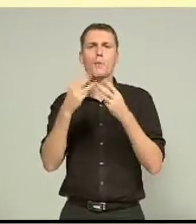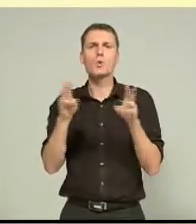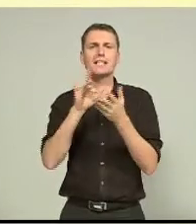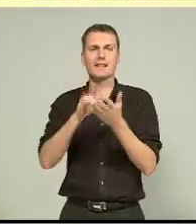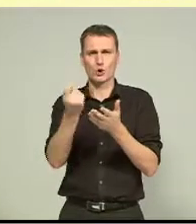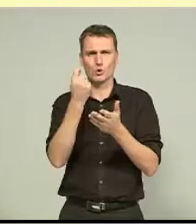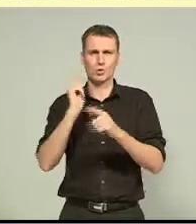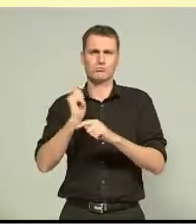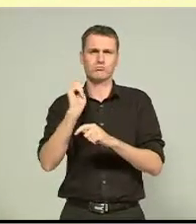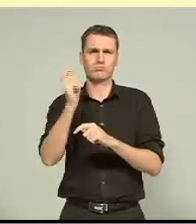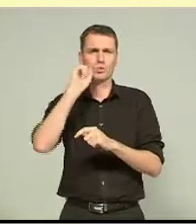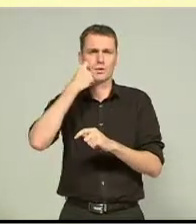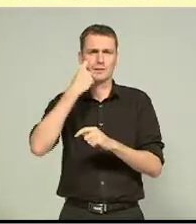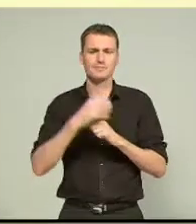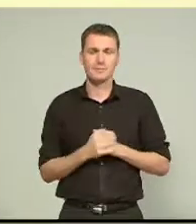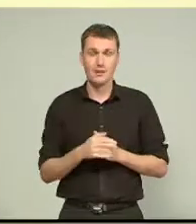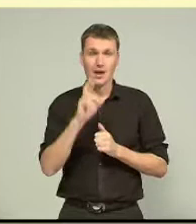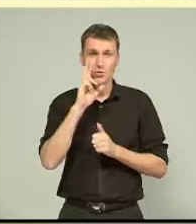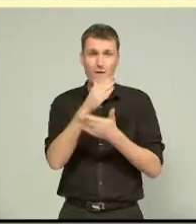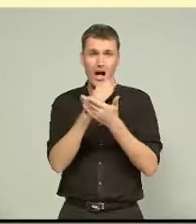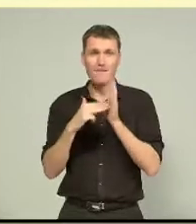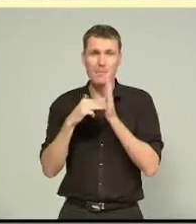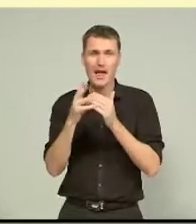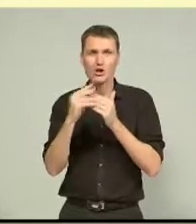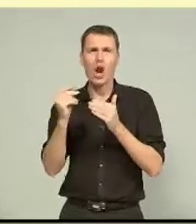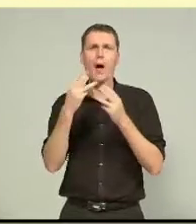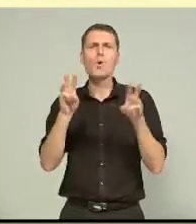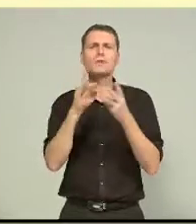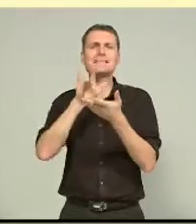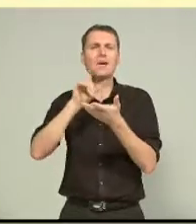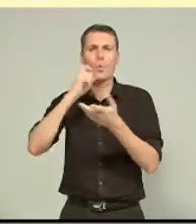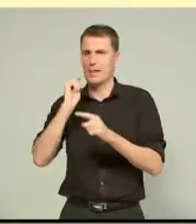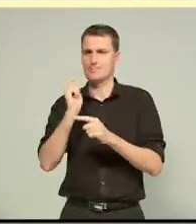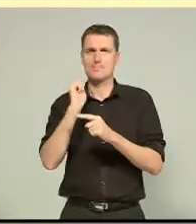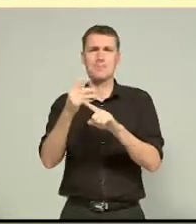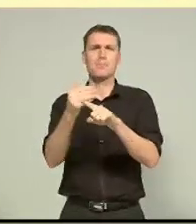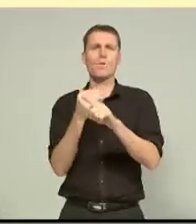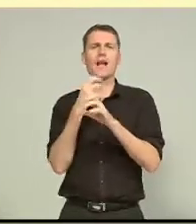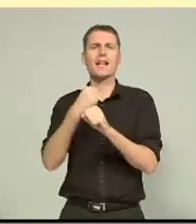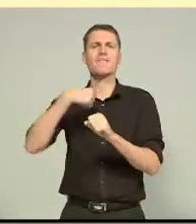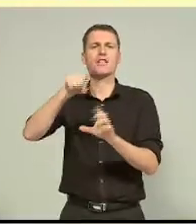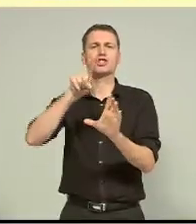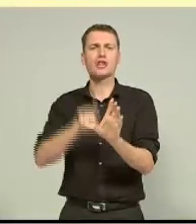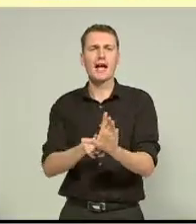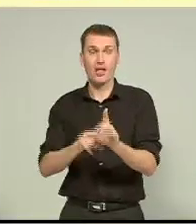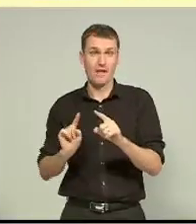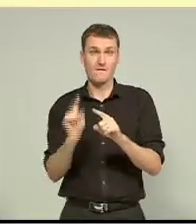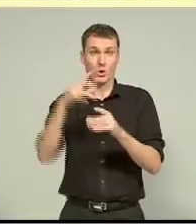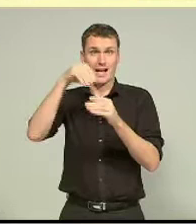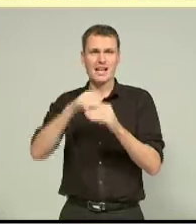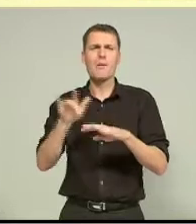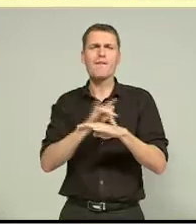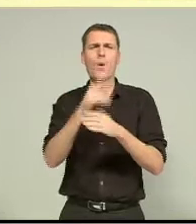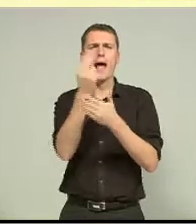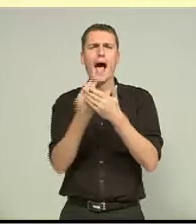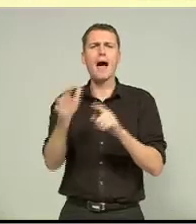Construction on this $12.5 million music centre will start by the end of the year, the first within the Performing Arts Precinct